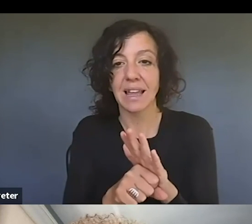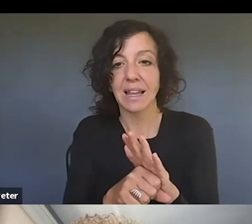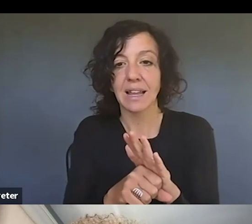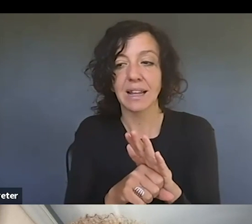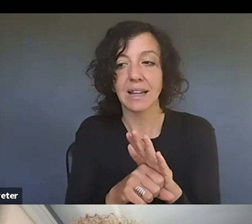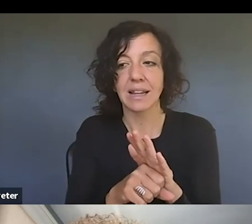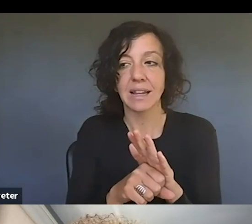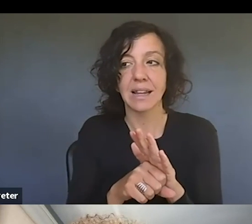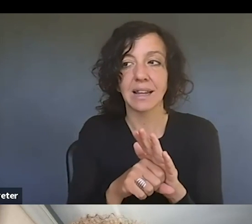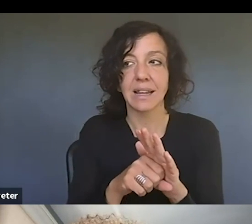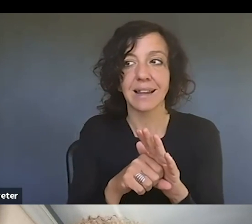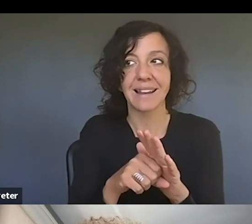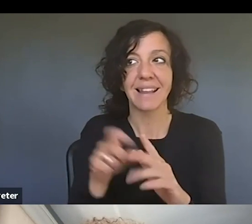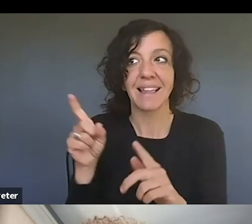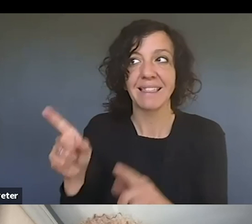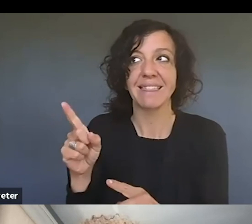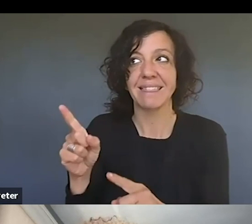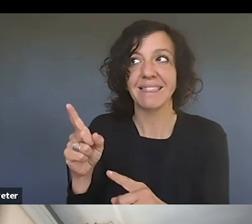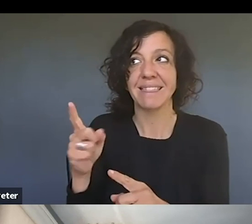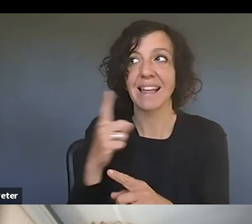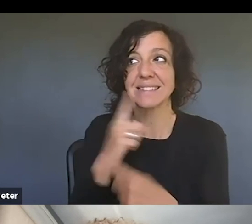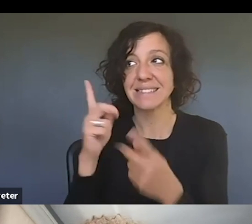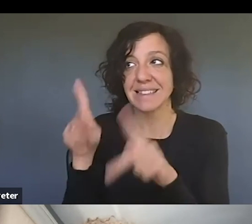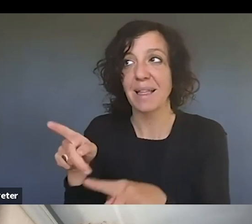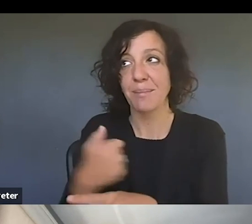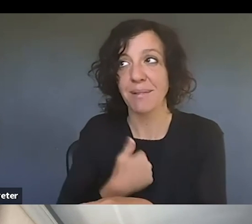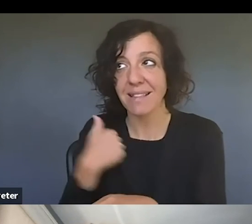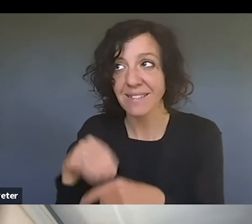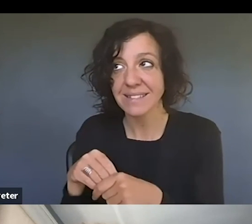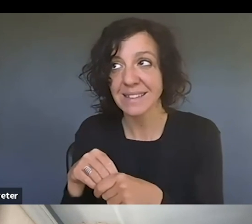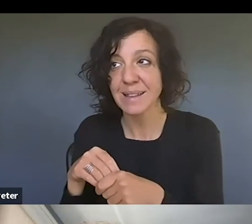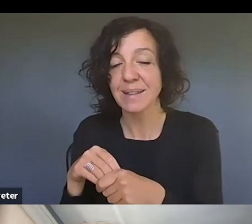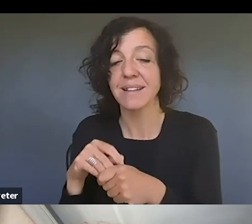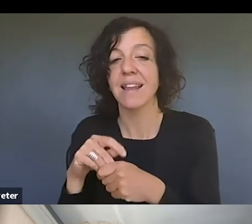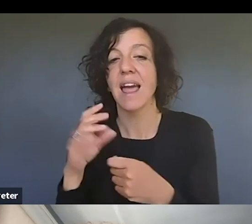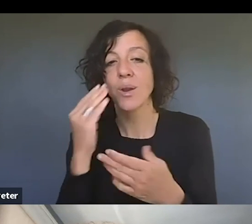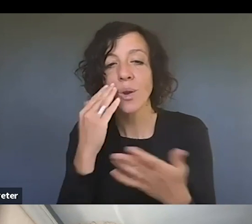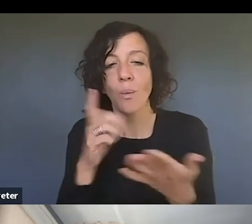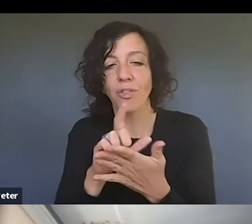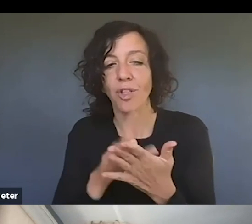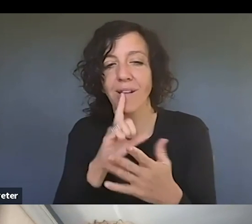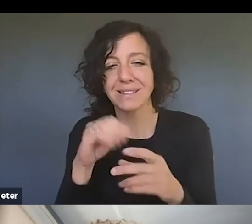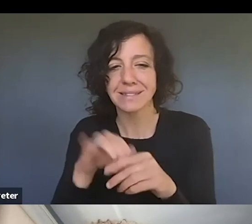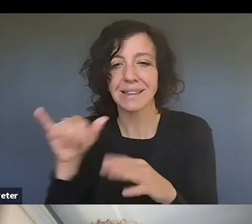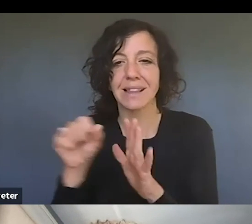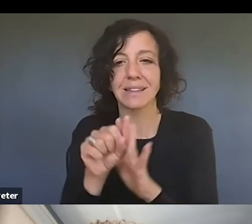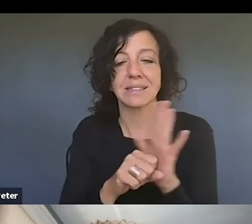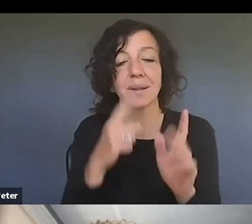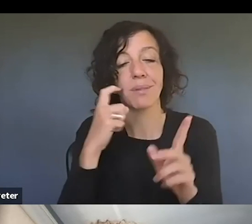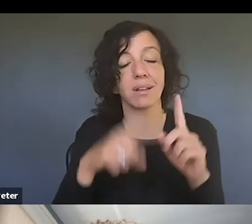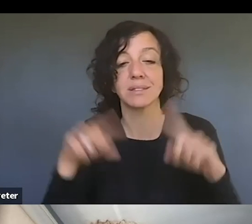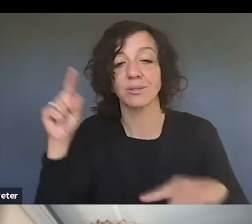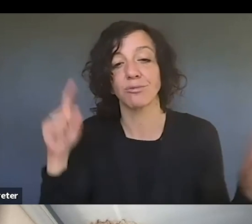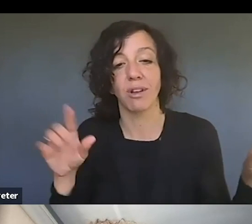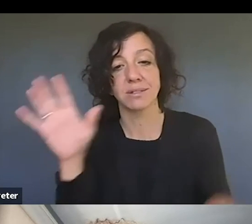the celebrity is which state they're um in and know what the law is because they vary across